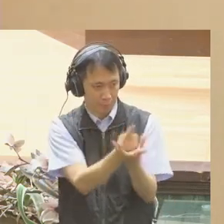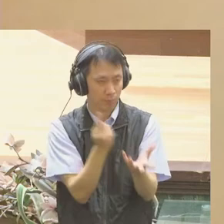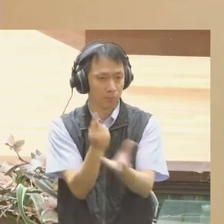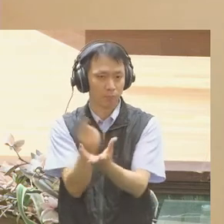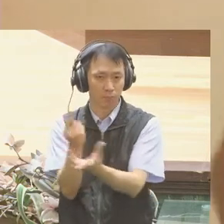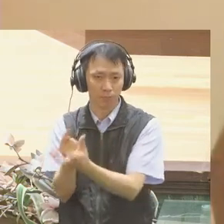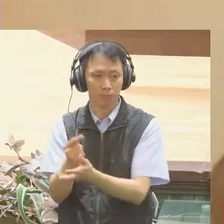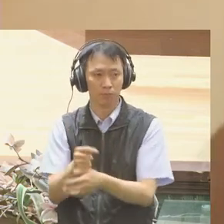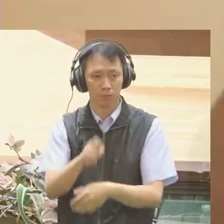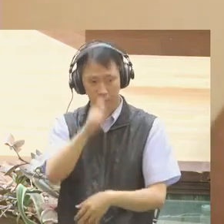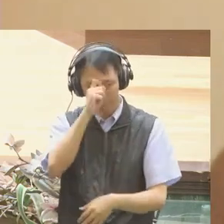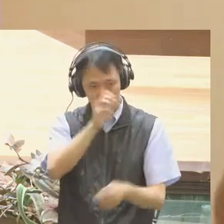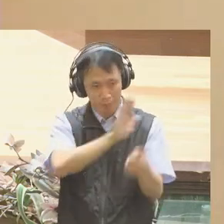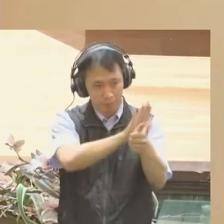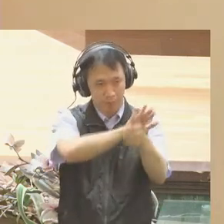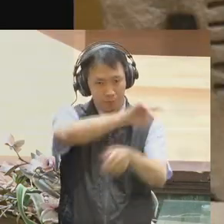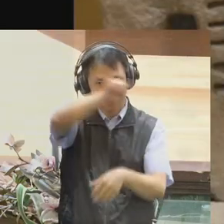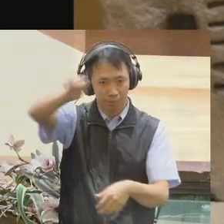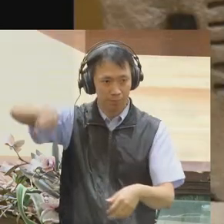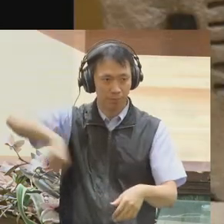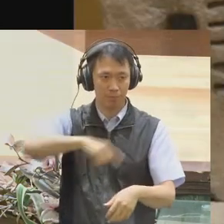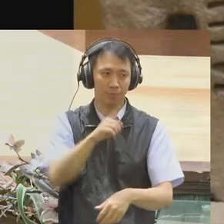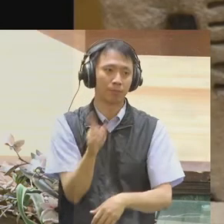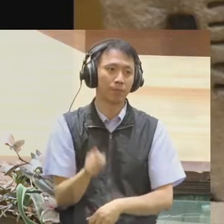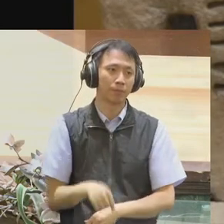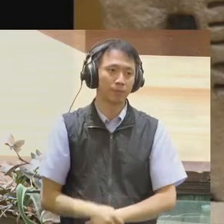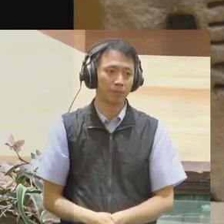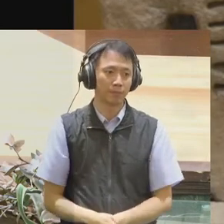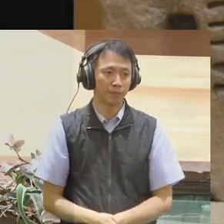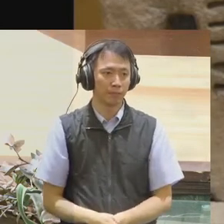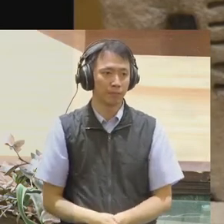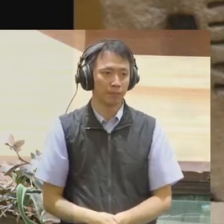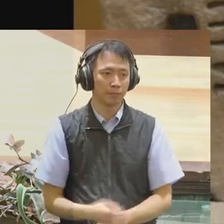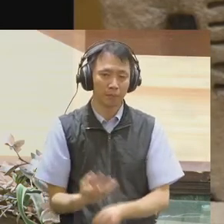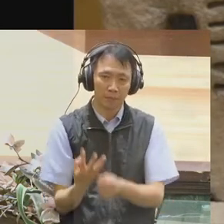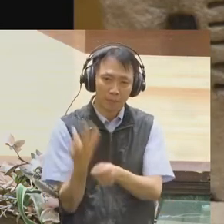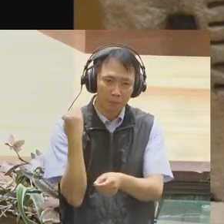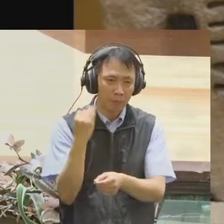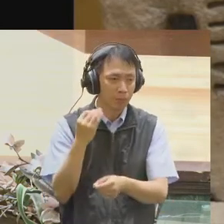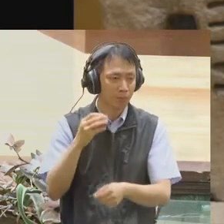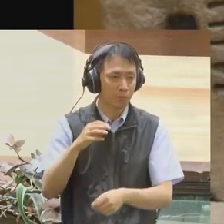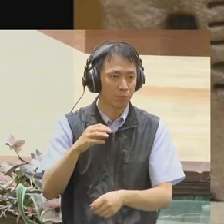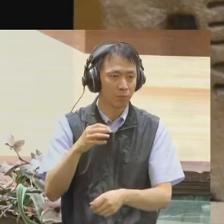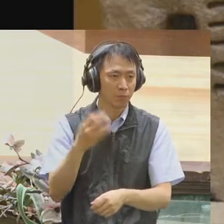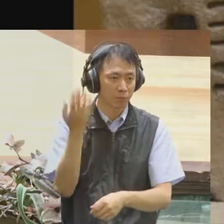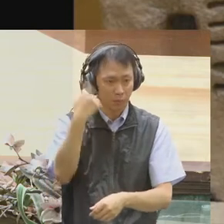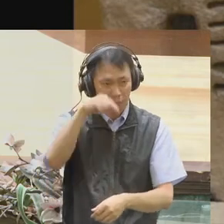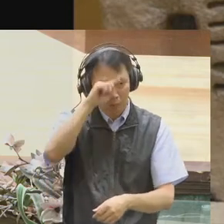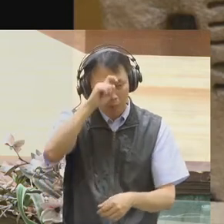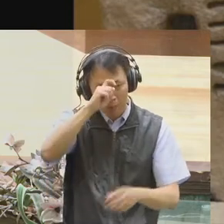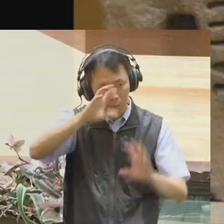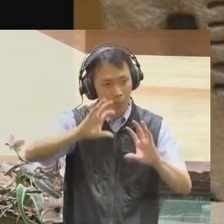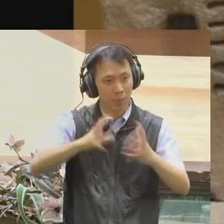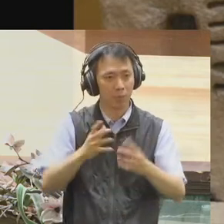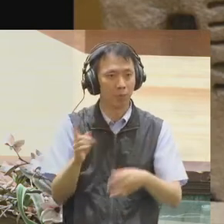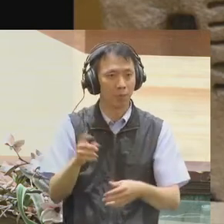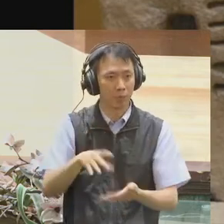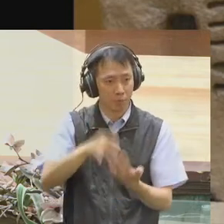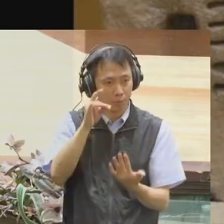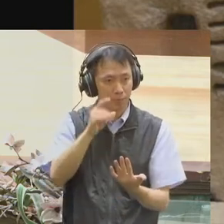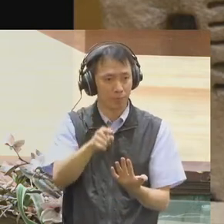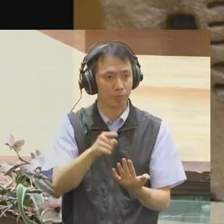machines that work for the public. Thousands of years ago, the Greeks devised political machines to avert faction. The